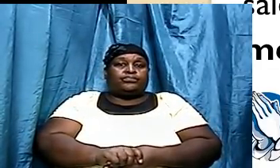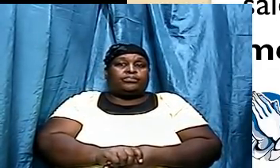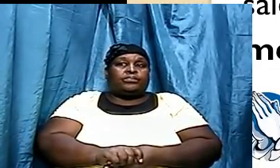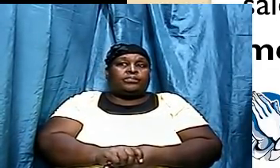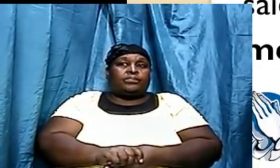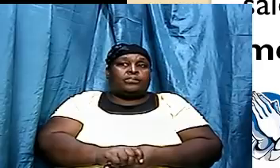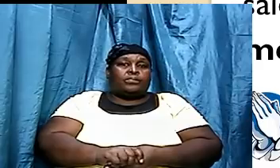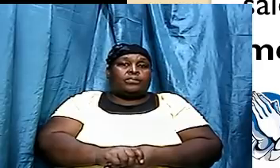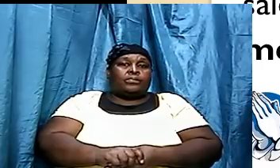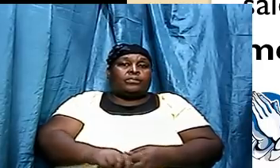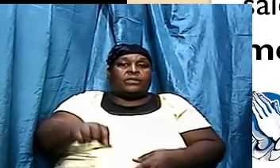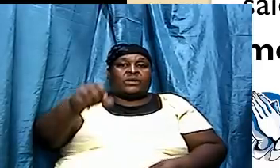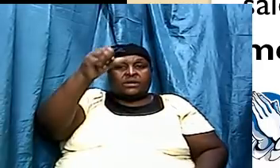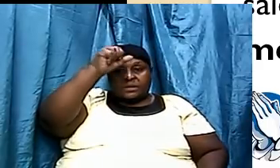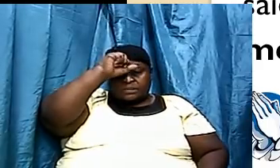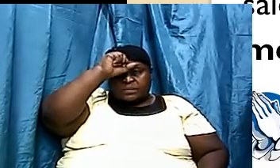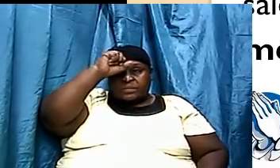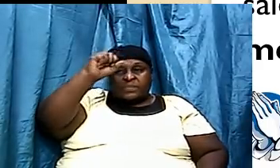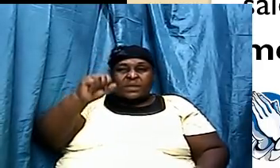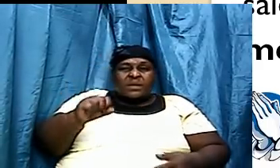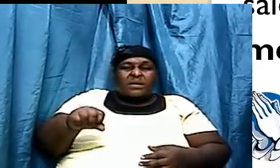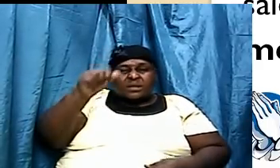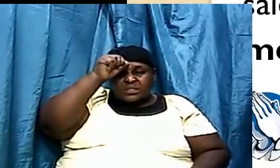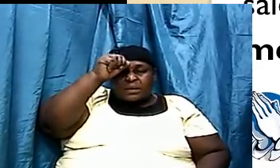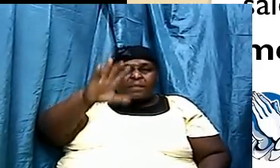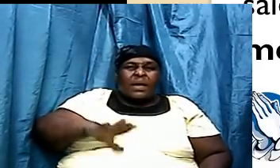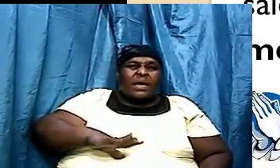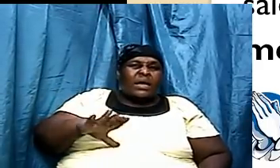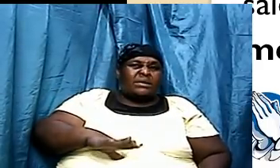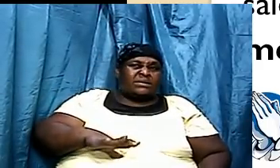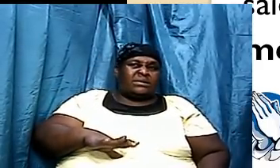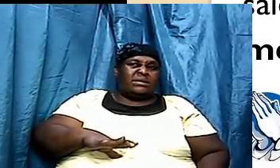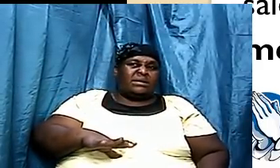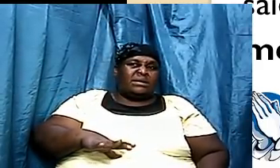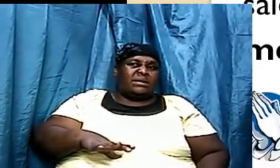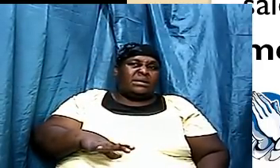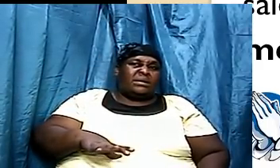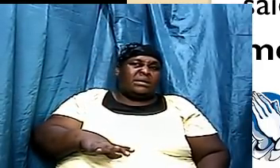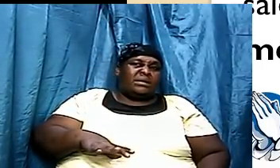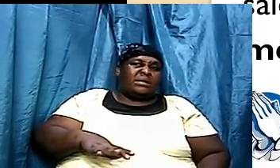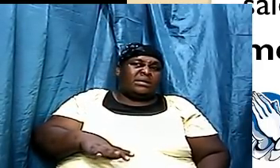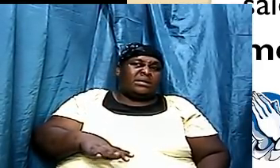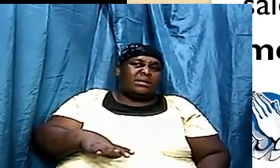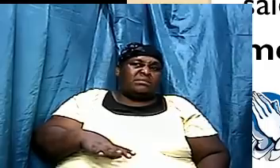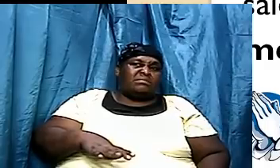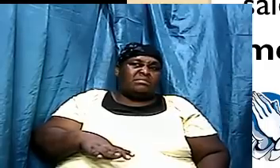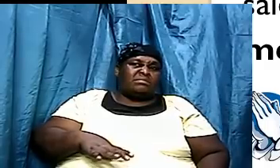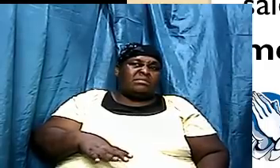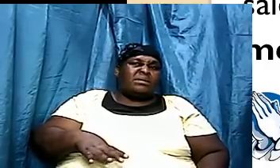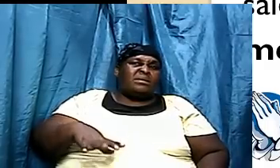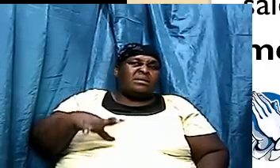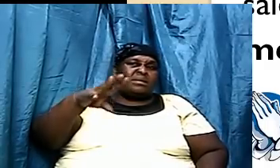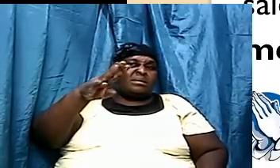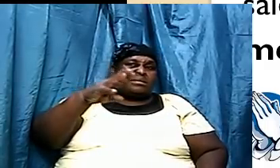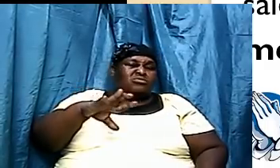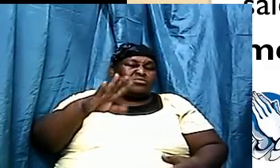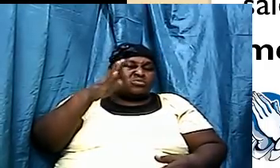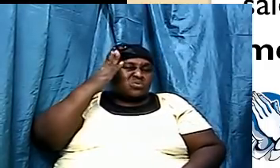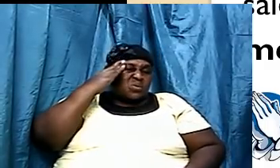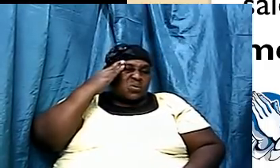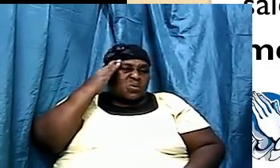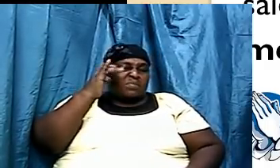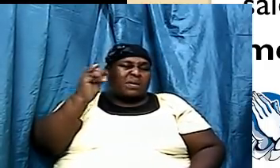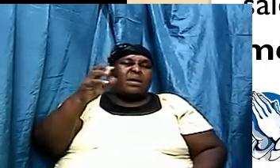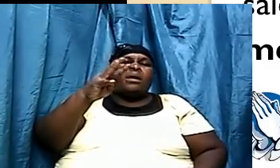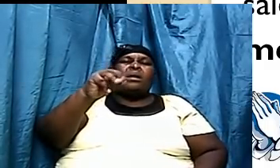Samuel Longhorn Clement, better known by his pen name, Mark Twain, and you have